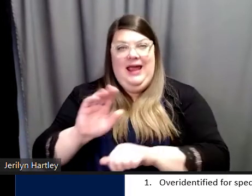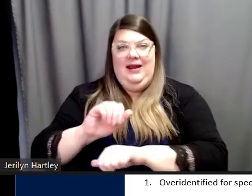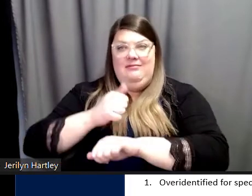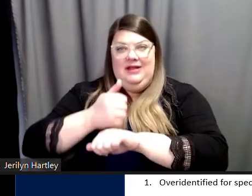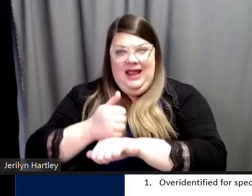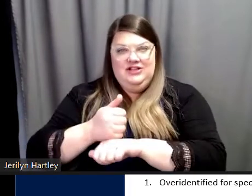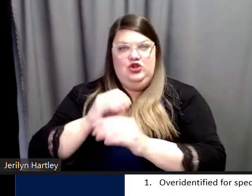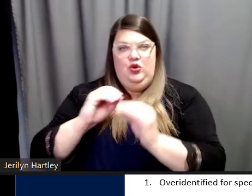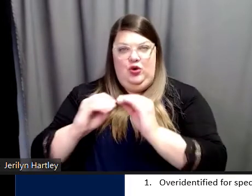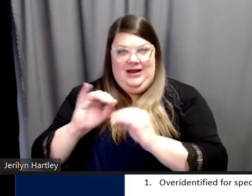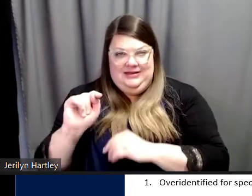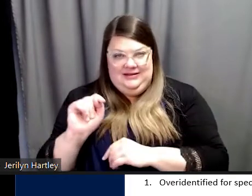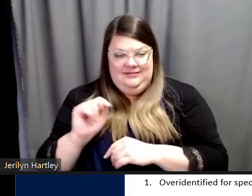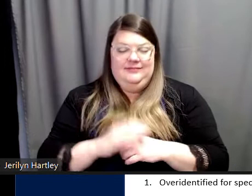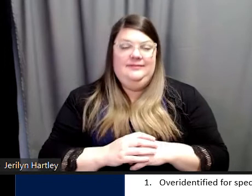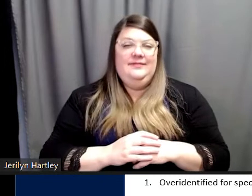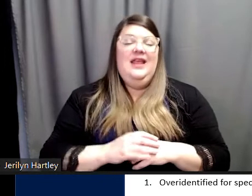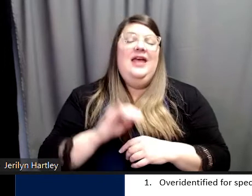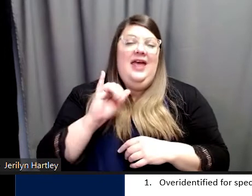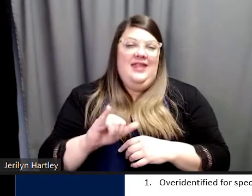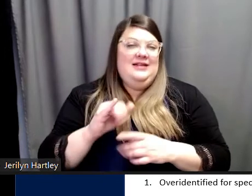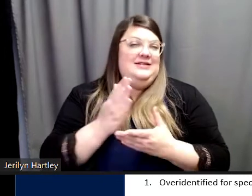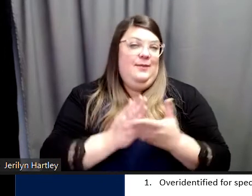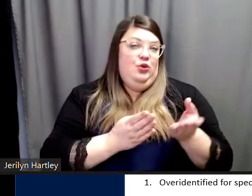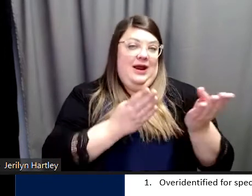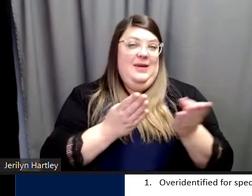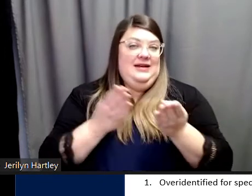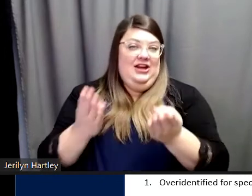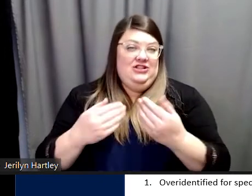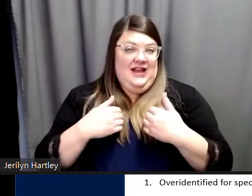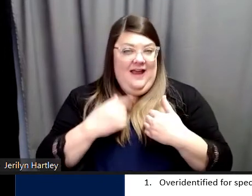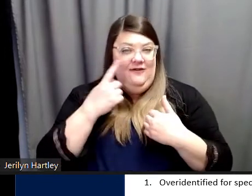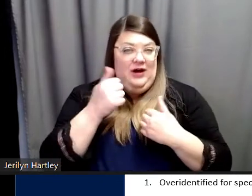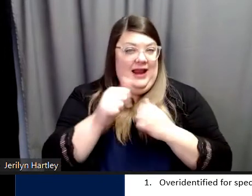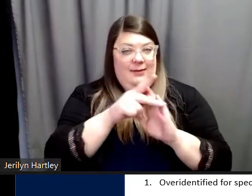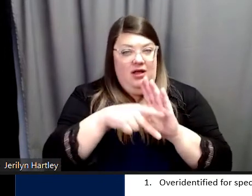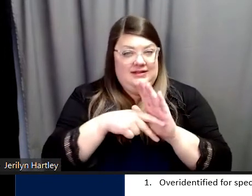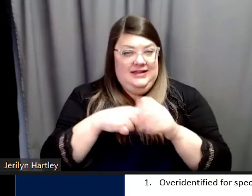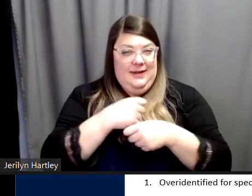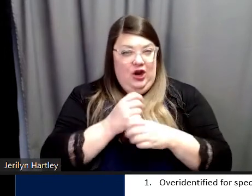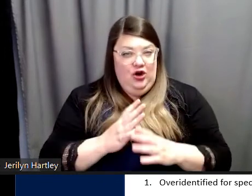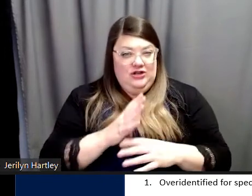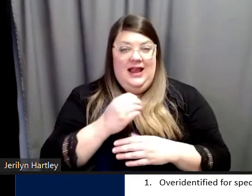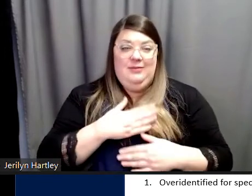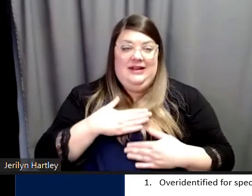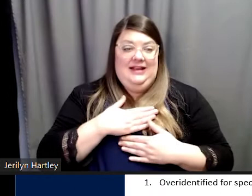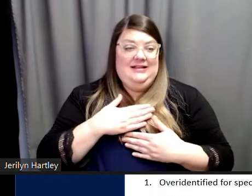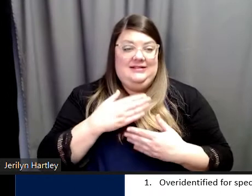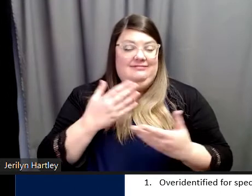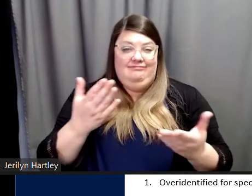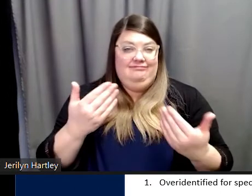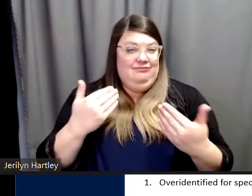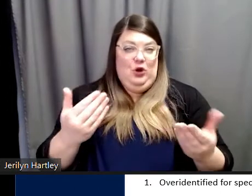those are just some of the recommendations, but I have for any of our policymakers. And please feel free to ask any